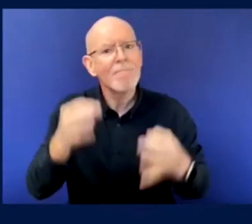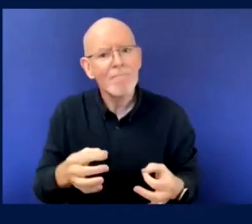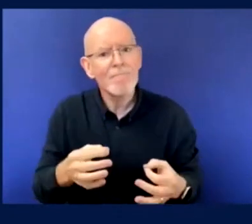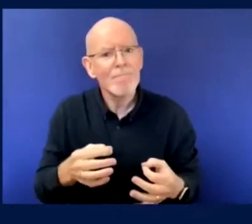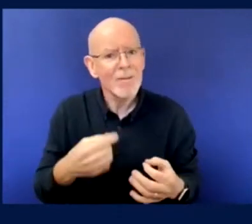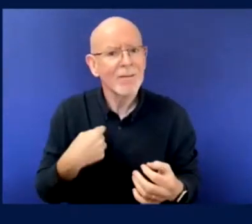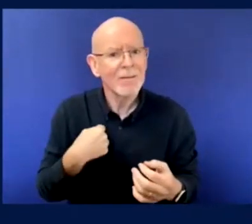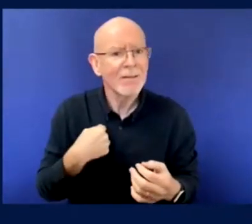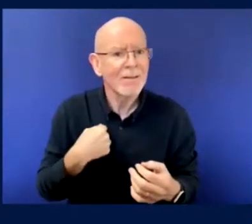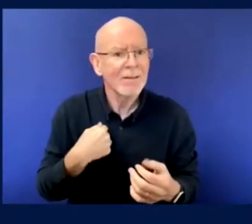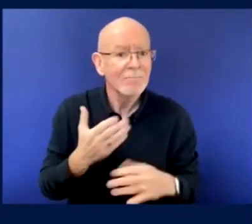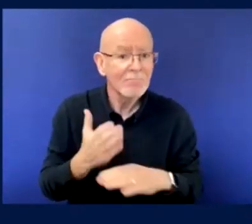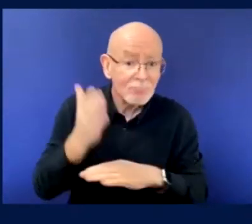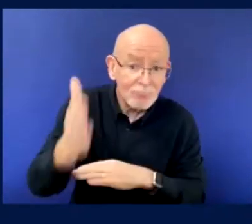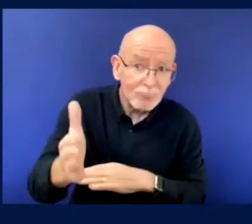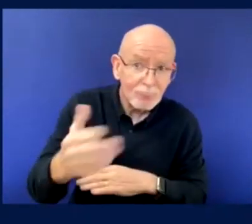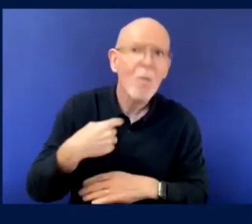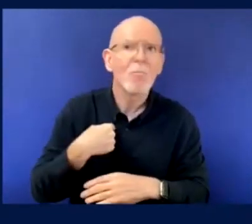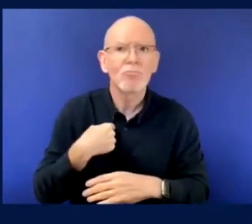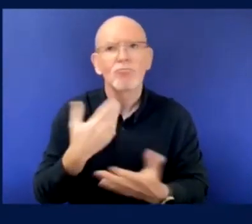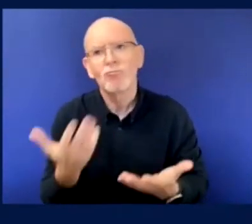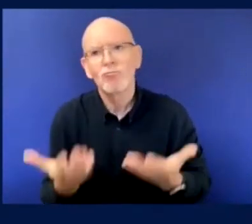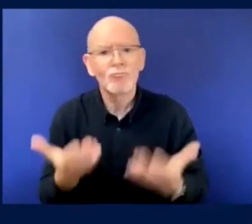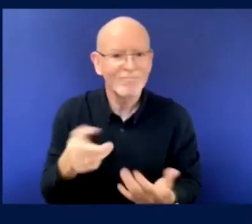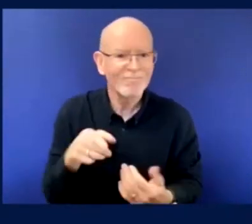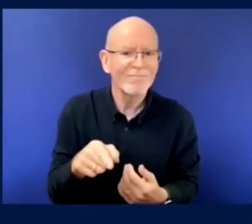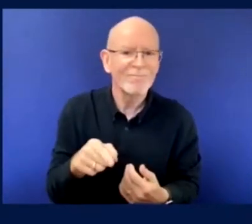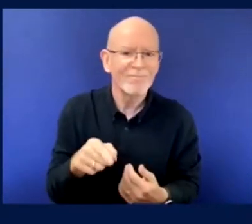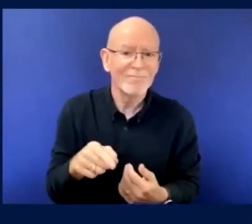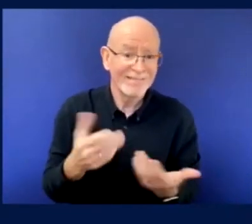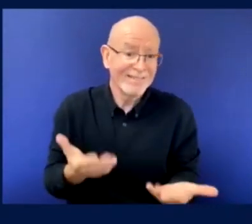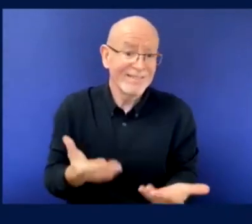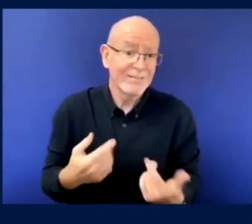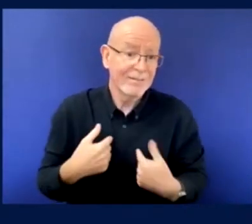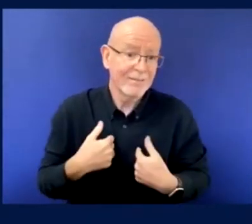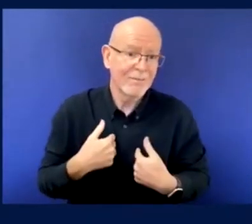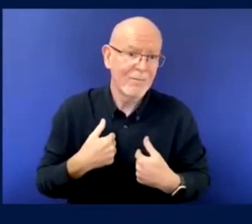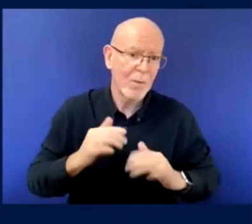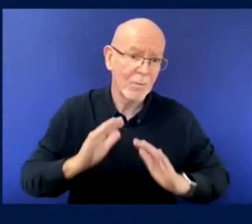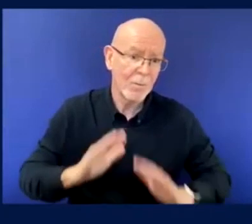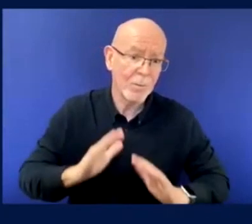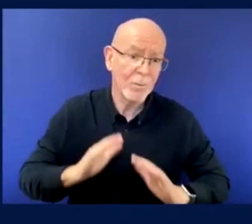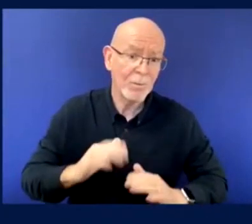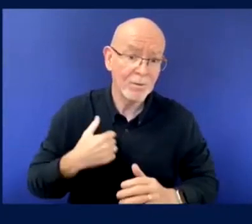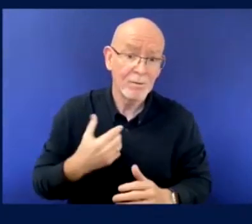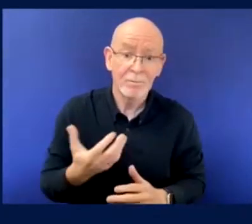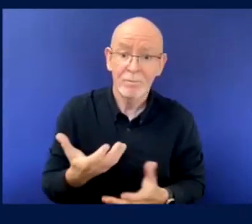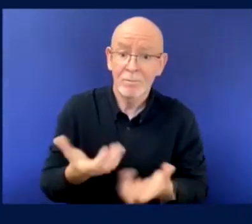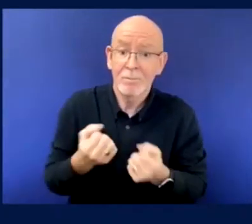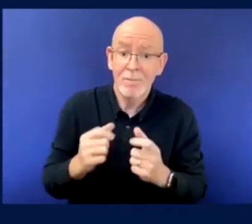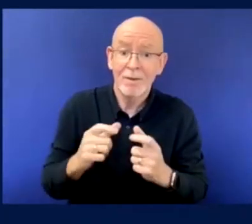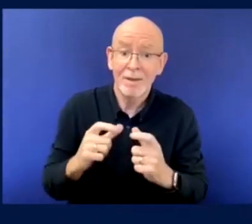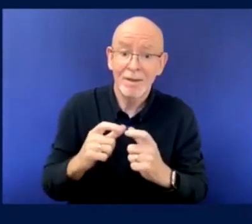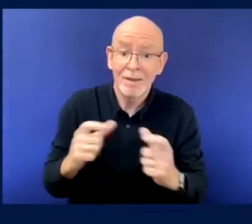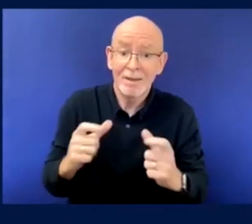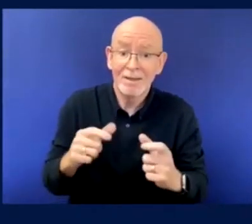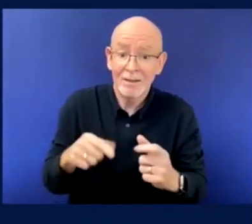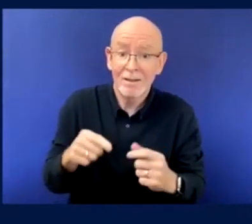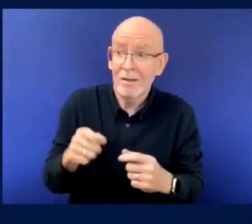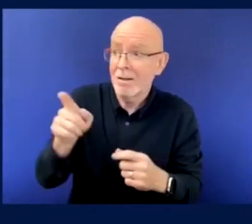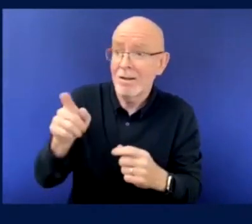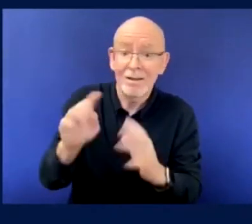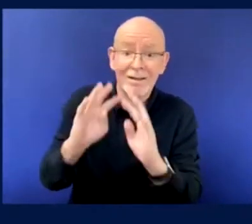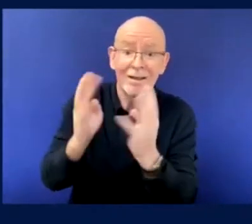at the moment that's a decision for me. Um, the knowledge, I think you just spoke to there, Ted, about, you know, the, the, the DAO